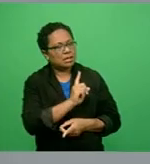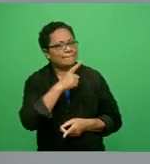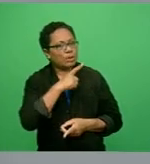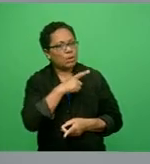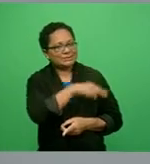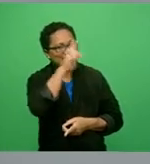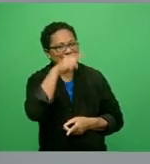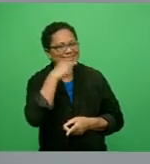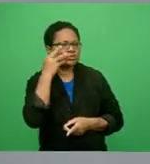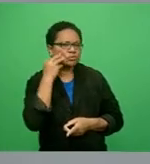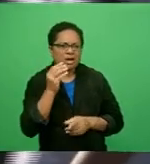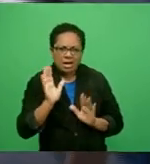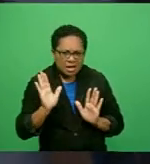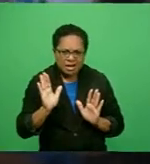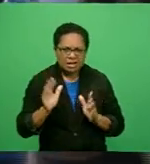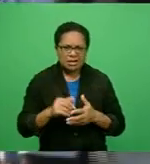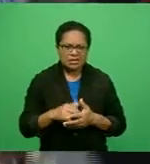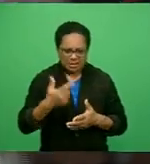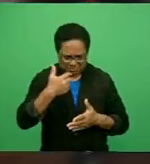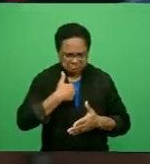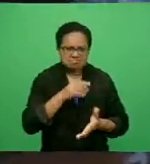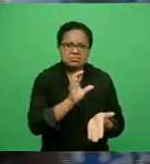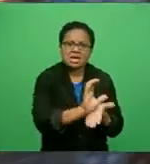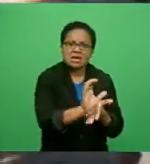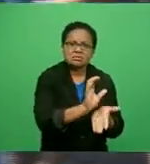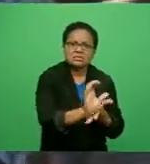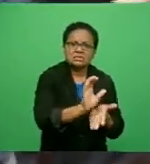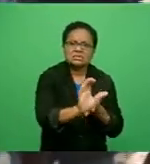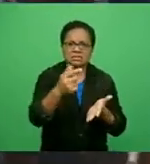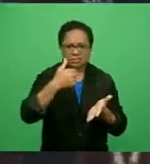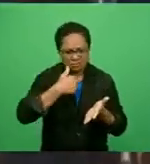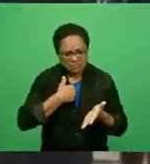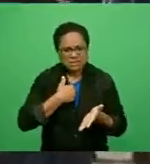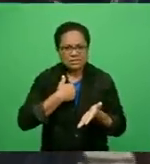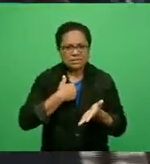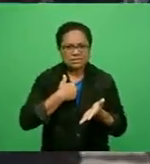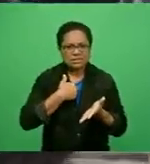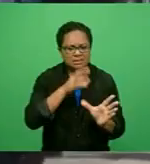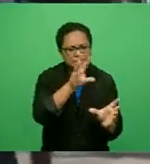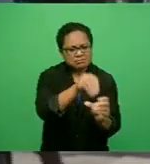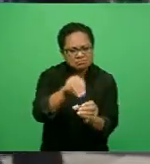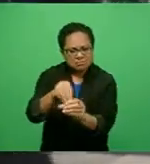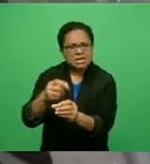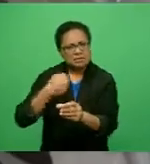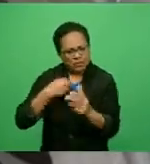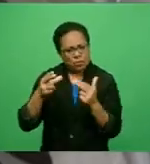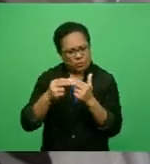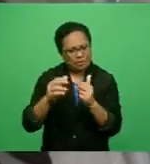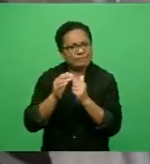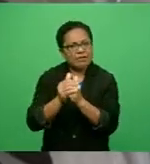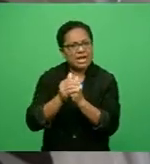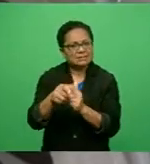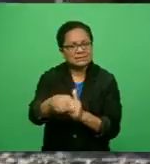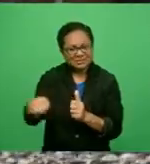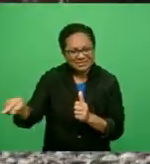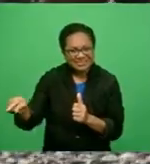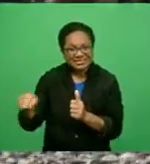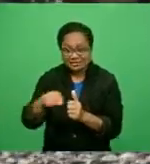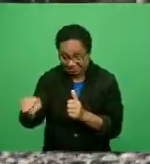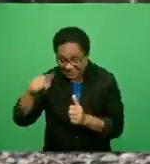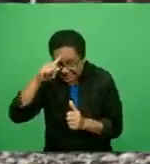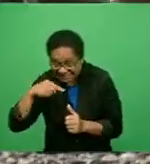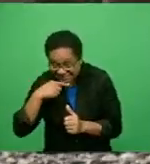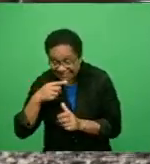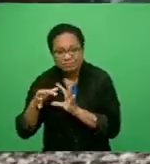for a lot of counseling. I do a lot of research. I share with friends who also have type 1 diabetes.